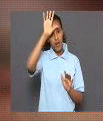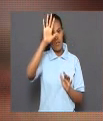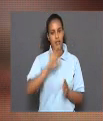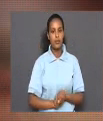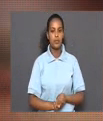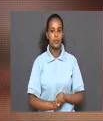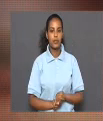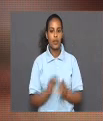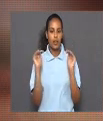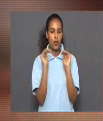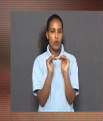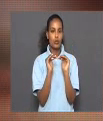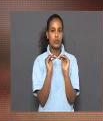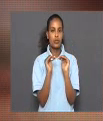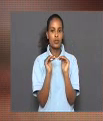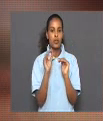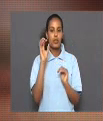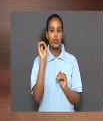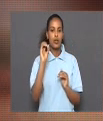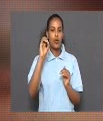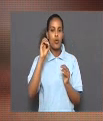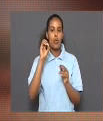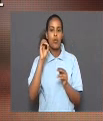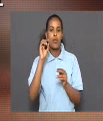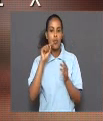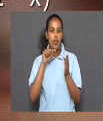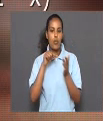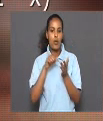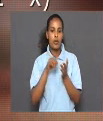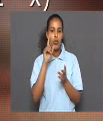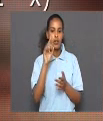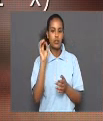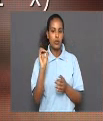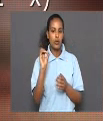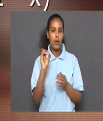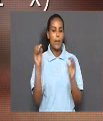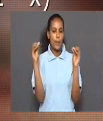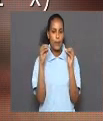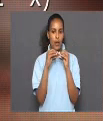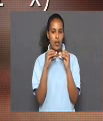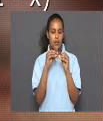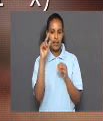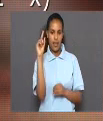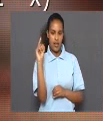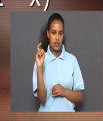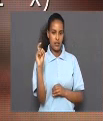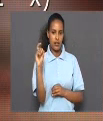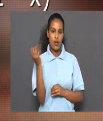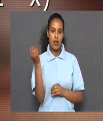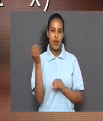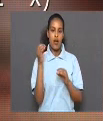of negative 5 equals 0.10 plus x